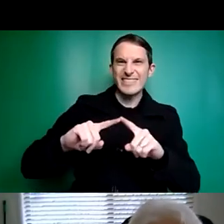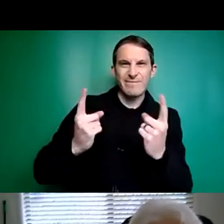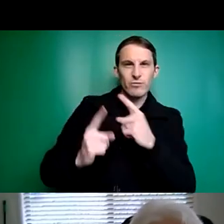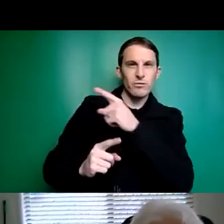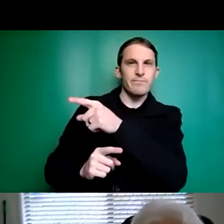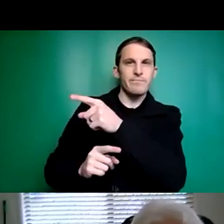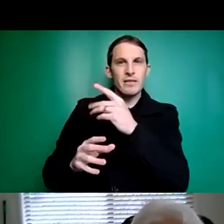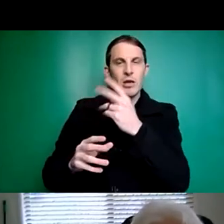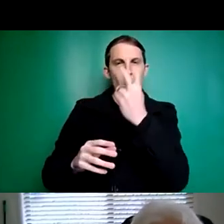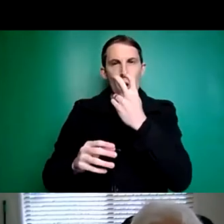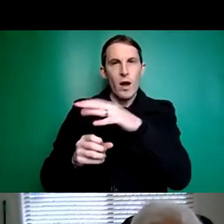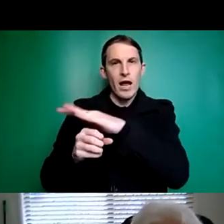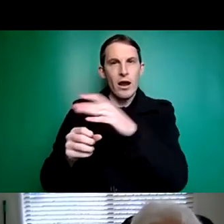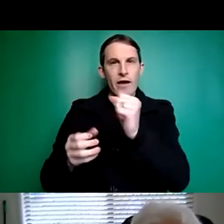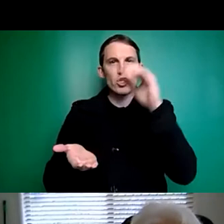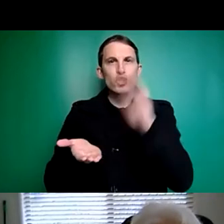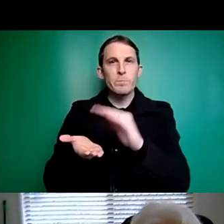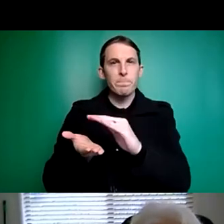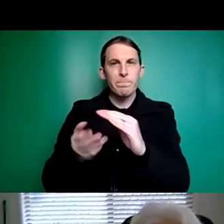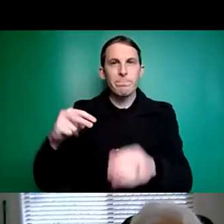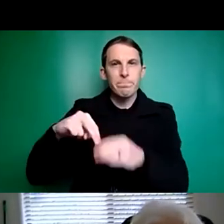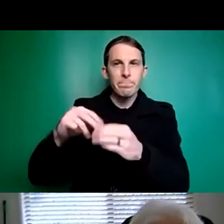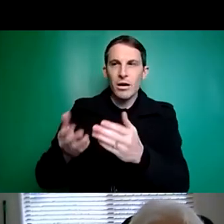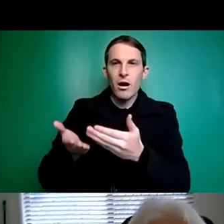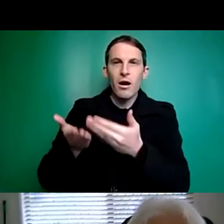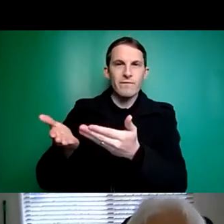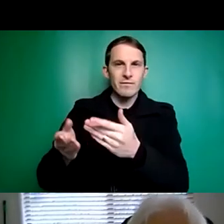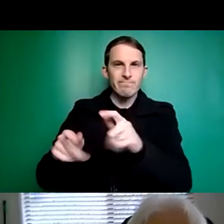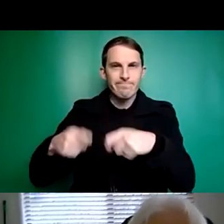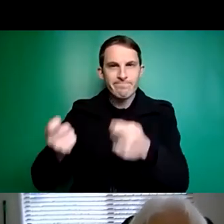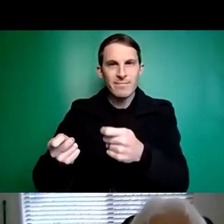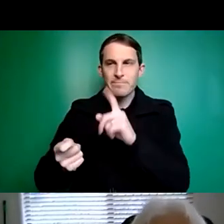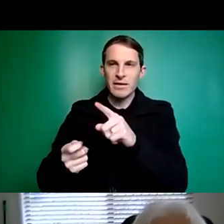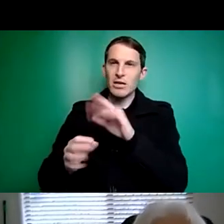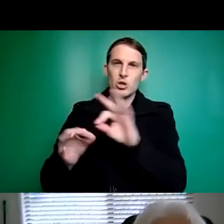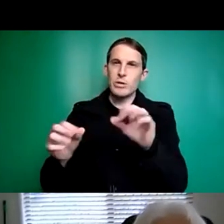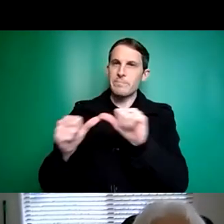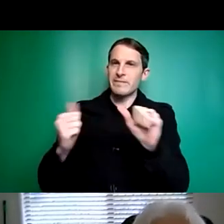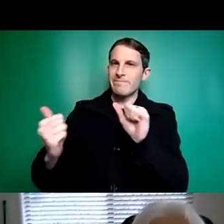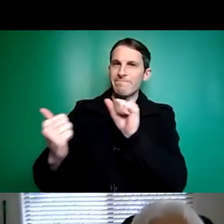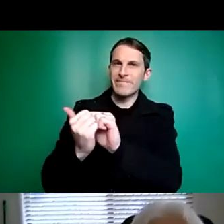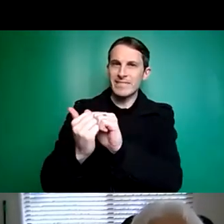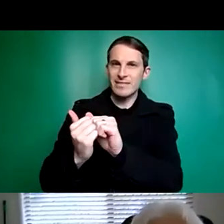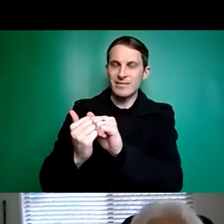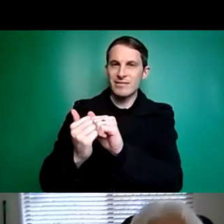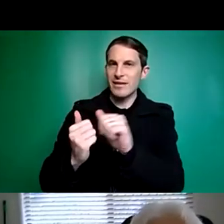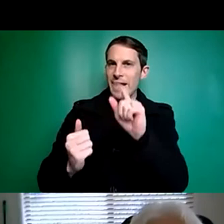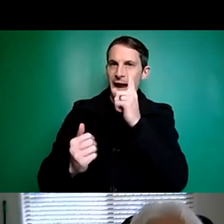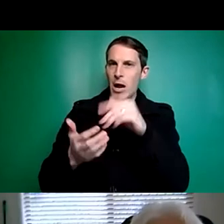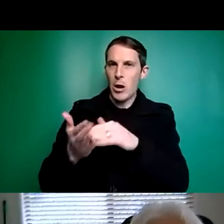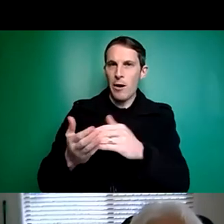cost the government more. Yeah, and that's a pretty important point too, the cost of not having this technology